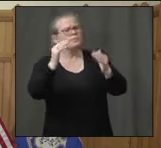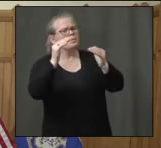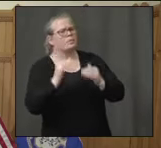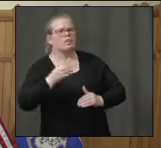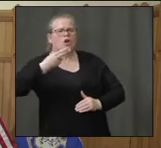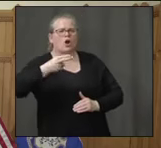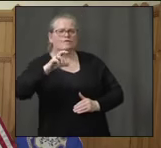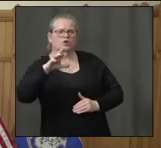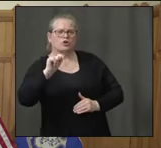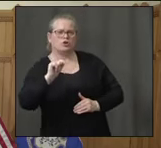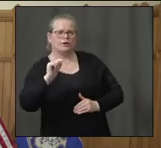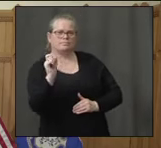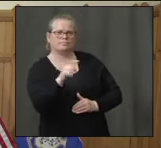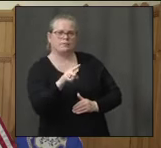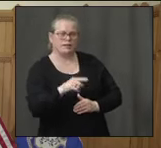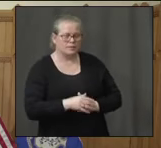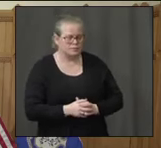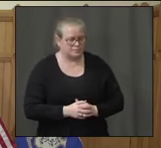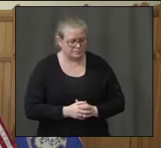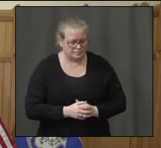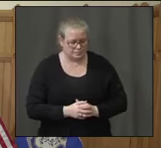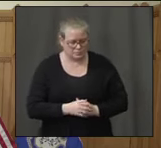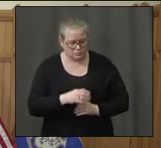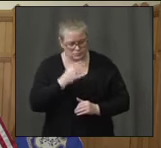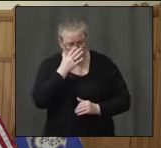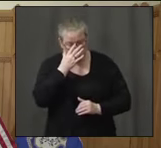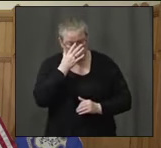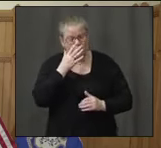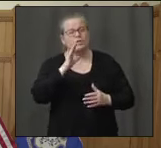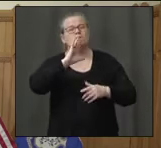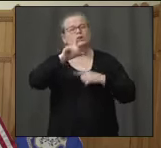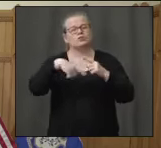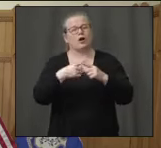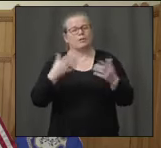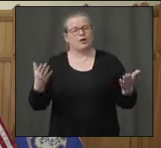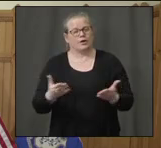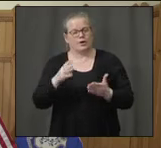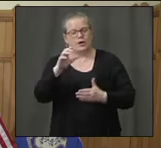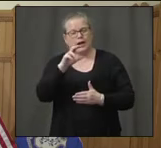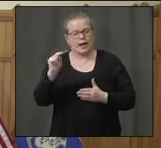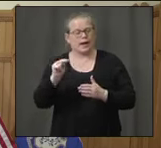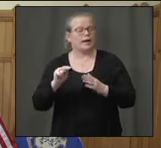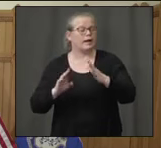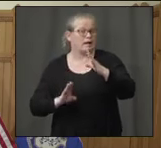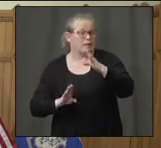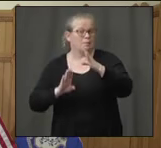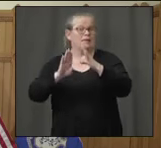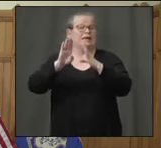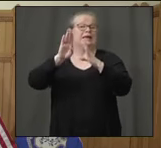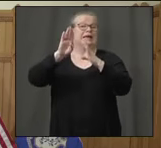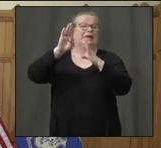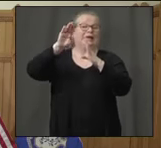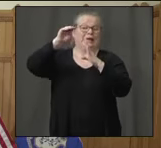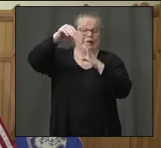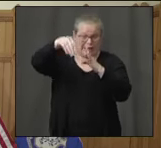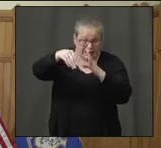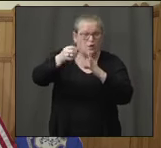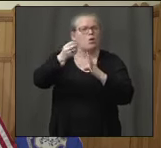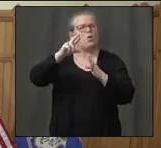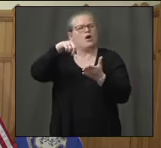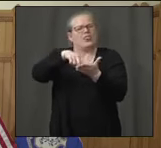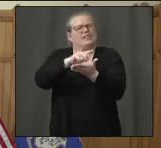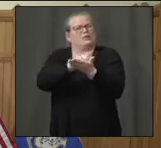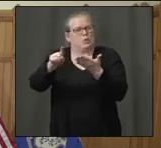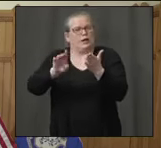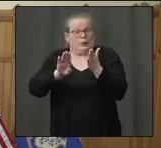Hi, Governor. As we talk about the peak in Connecticut potentially having already passed or being this week, can you just give people